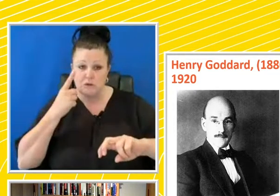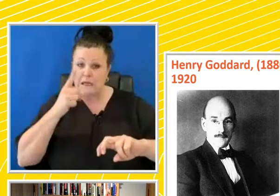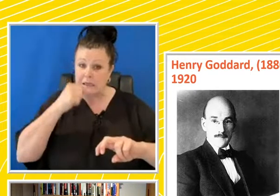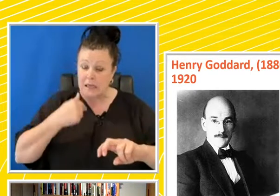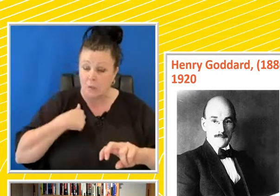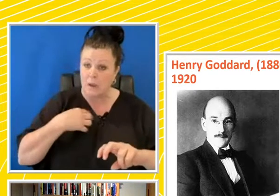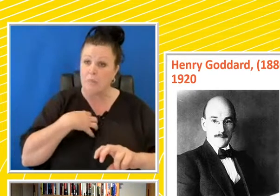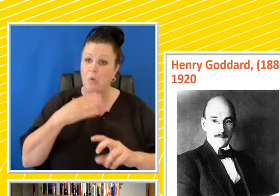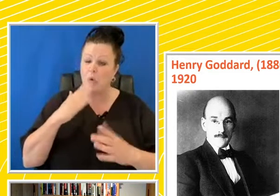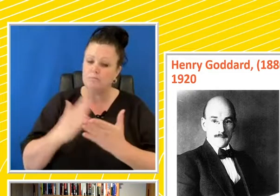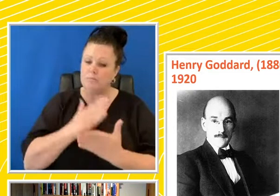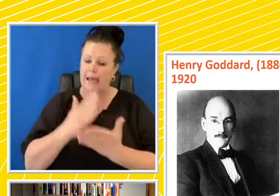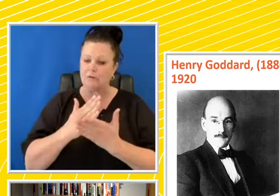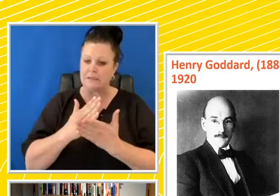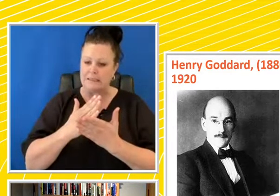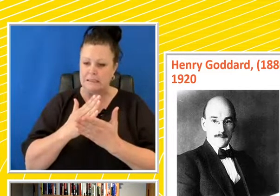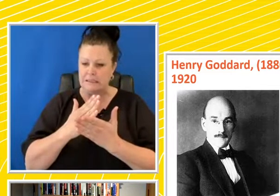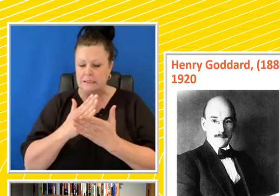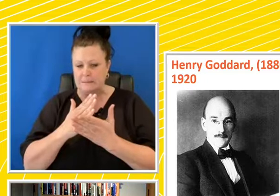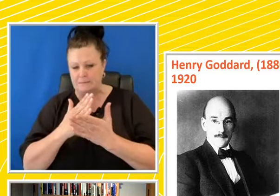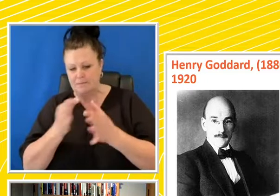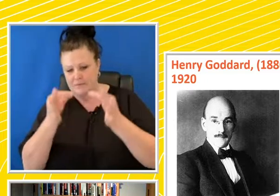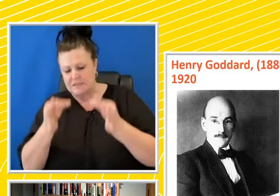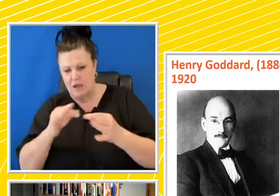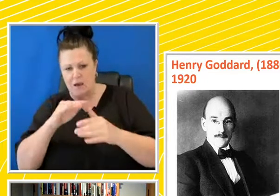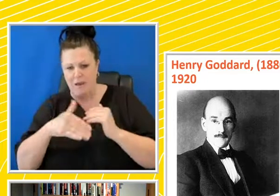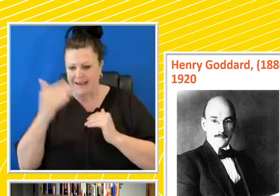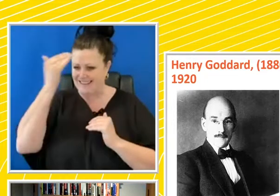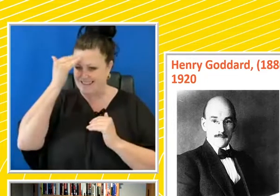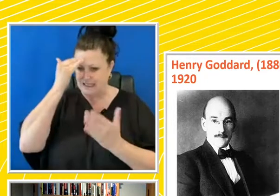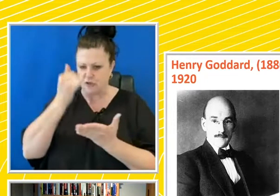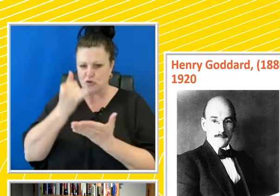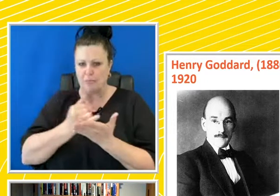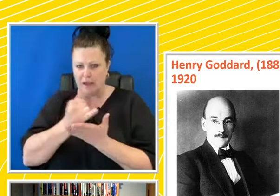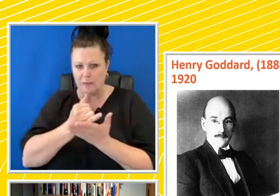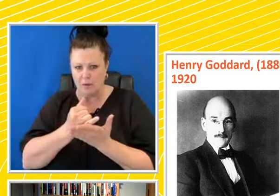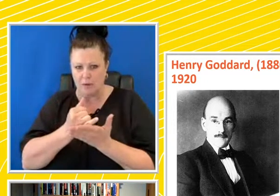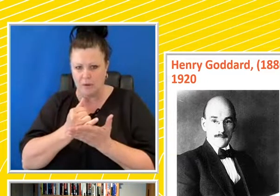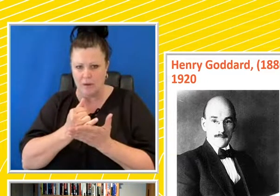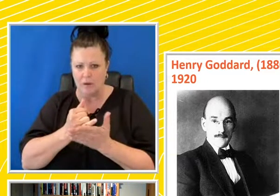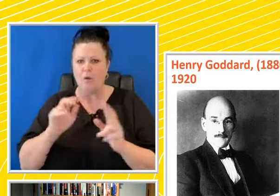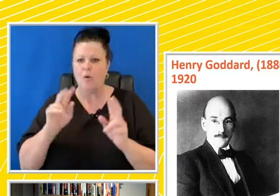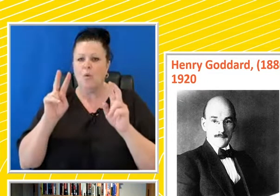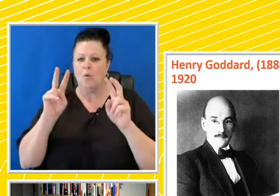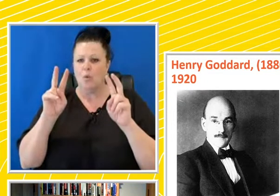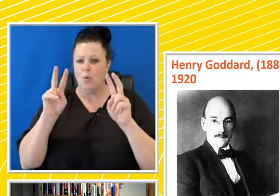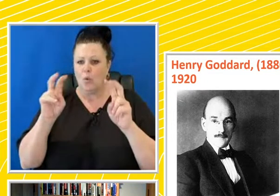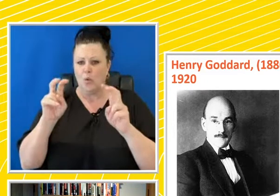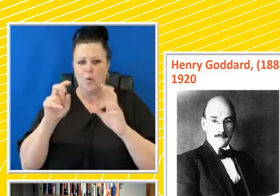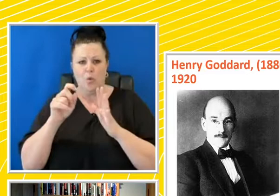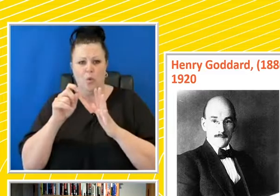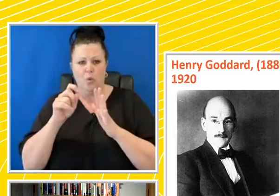accurately determine the intellectual impairment of these people classed as feeble-minded. And it's a broad